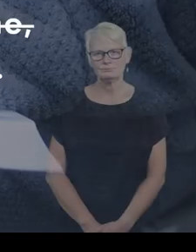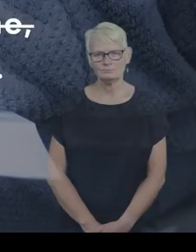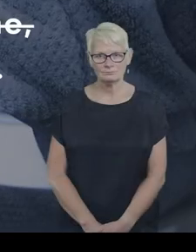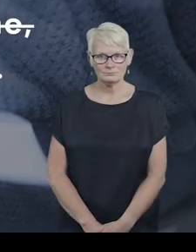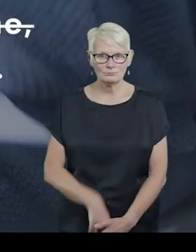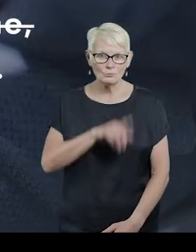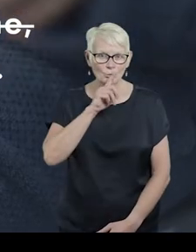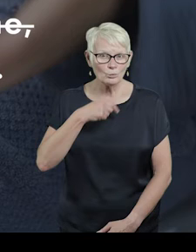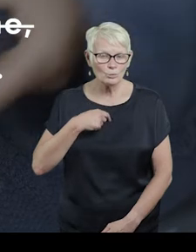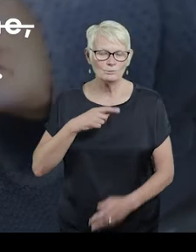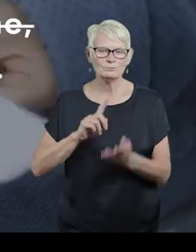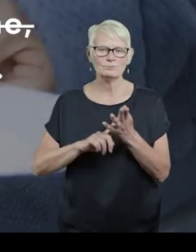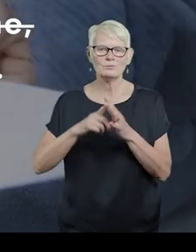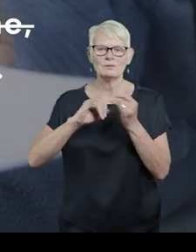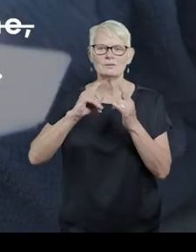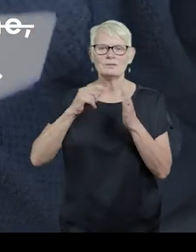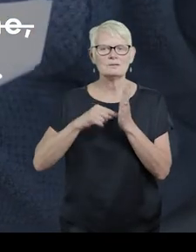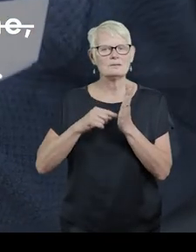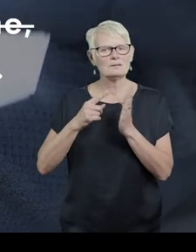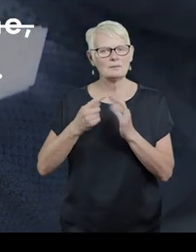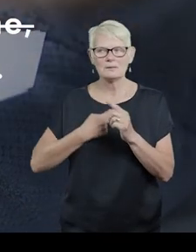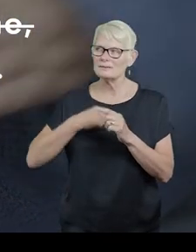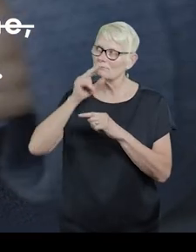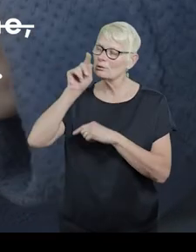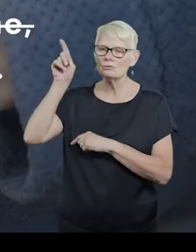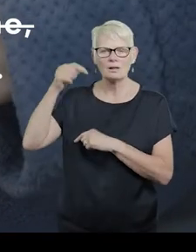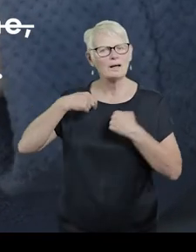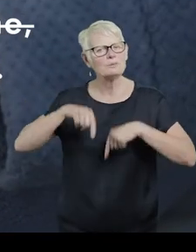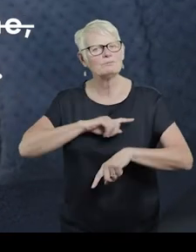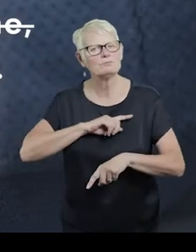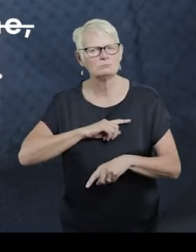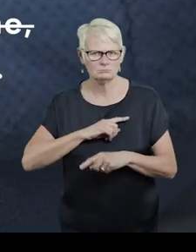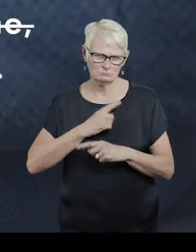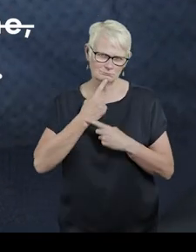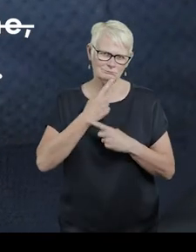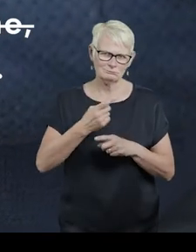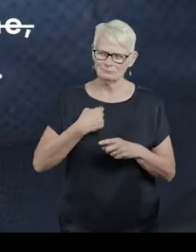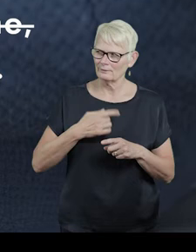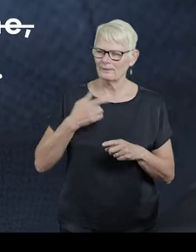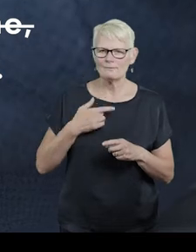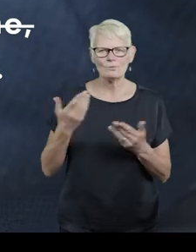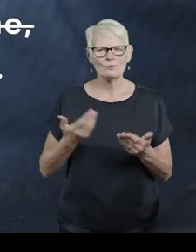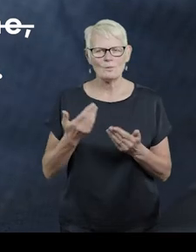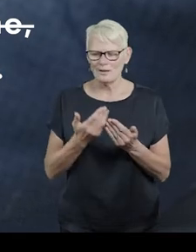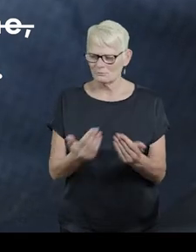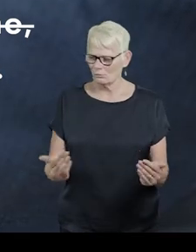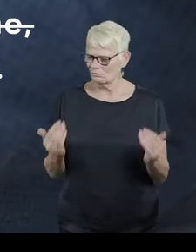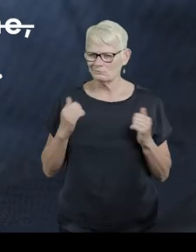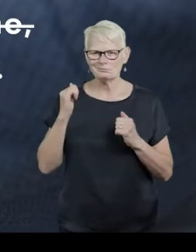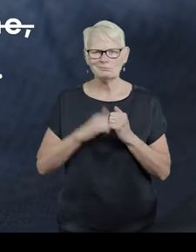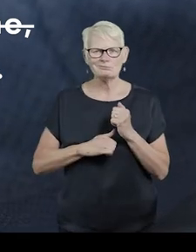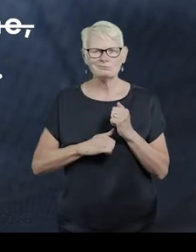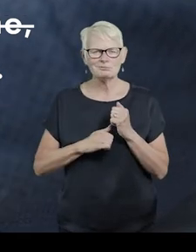I am Lizette. I am voiceover. I am here to say I live in concrete, concentrated water.